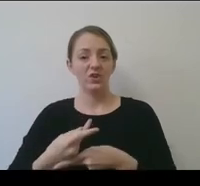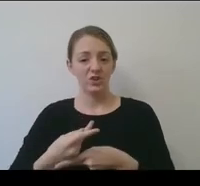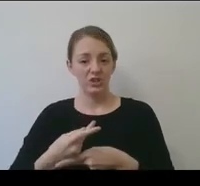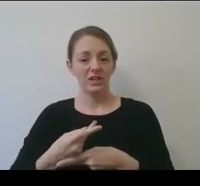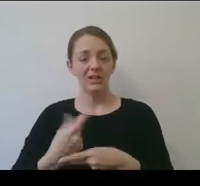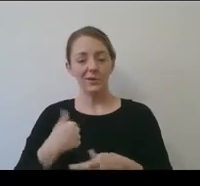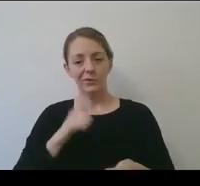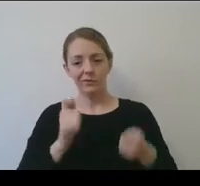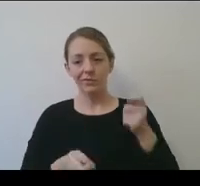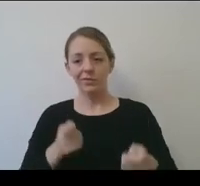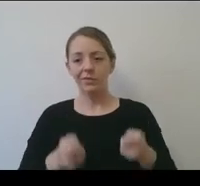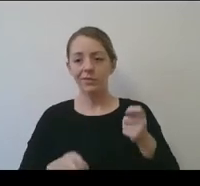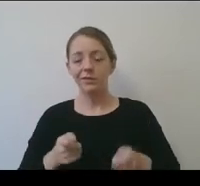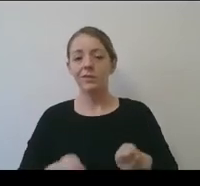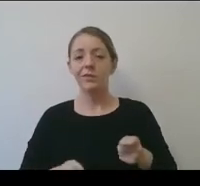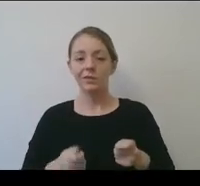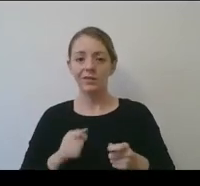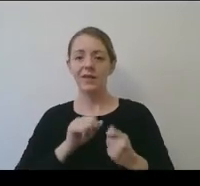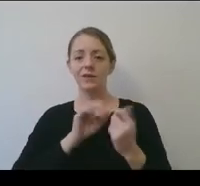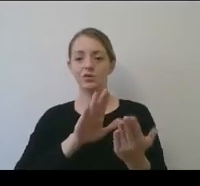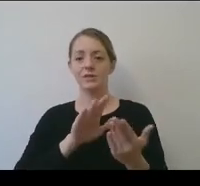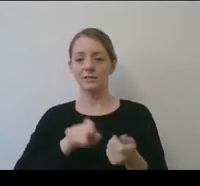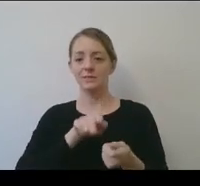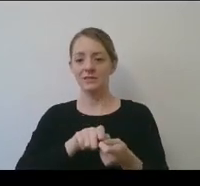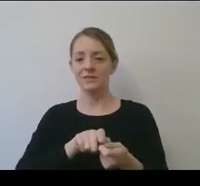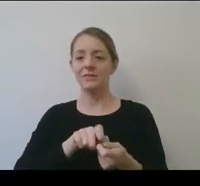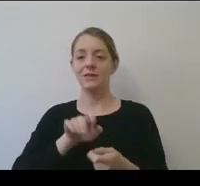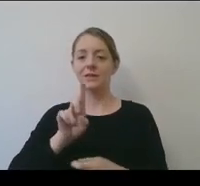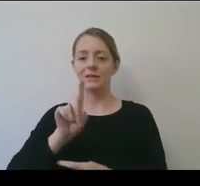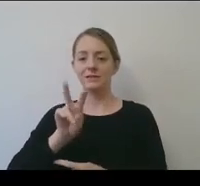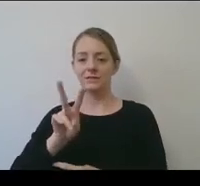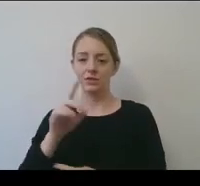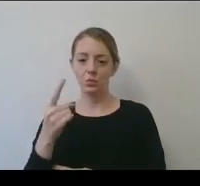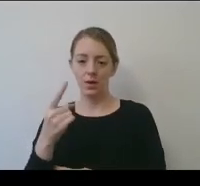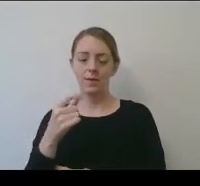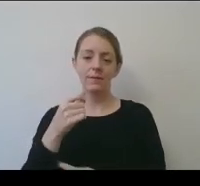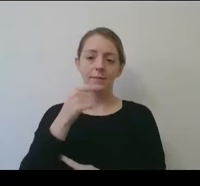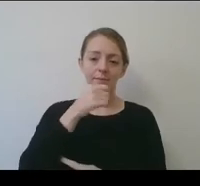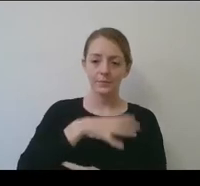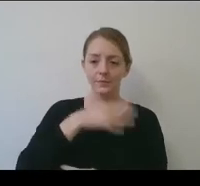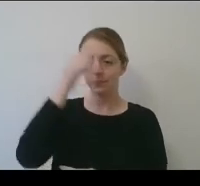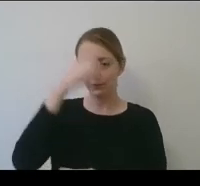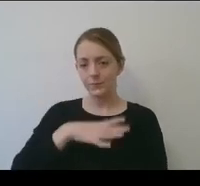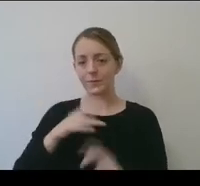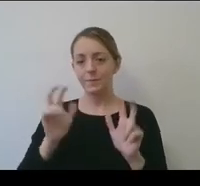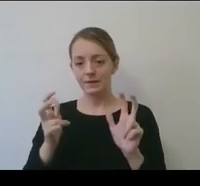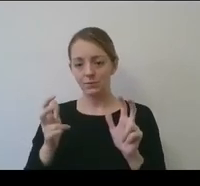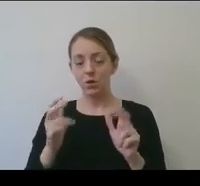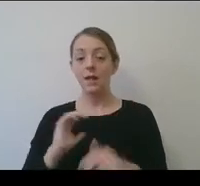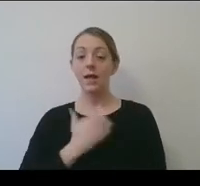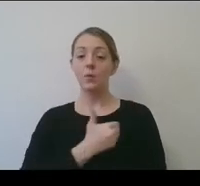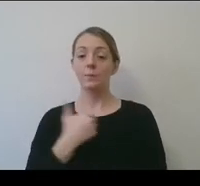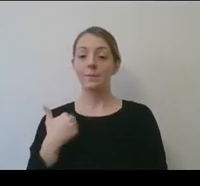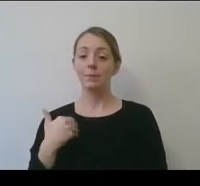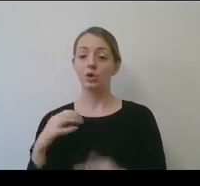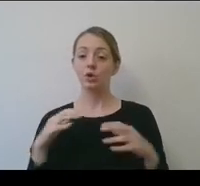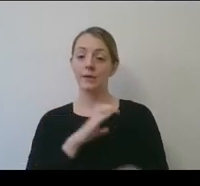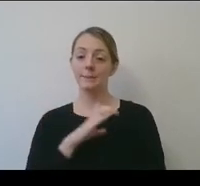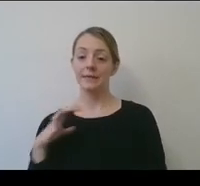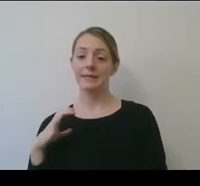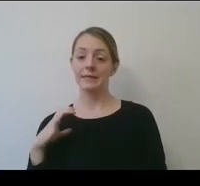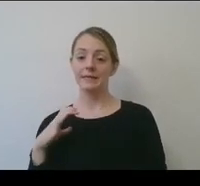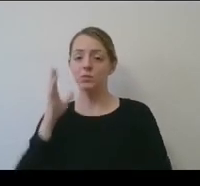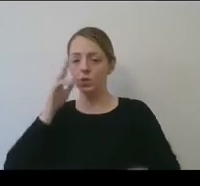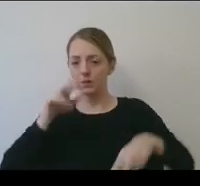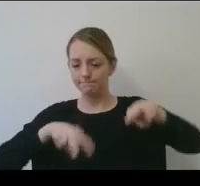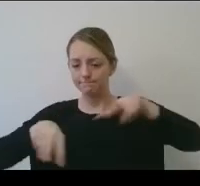specifically Division I men's and women's basketball. Our membership committees are looking at that in the end of this